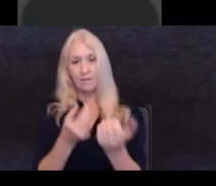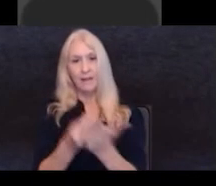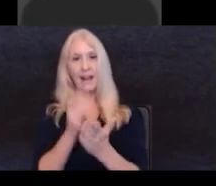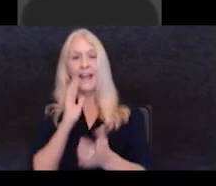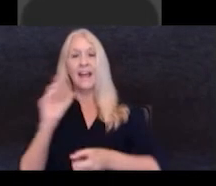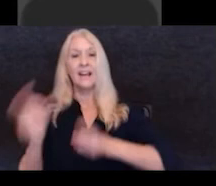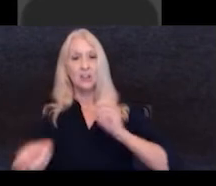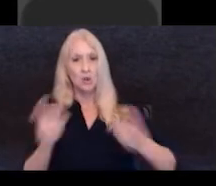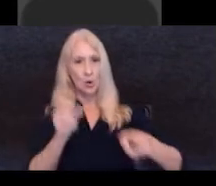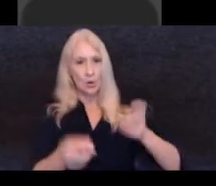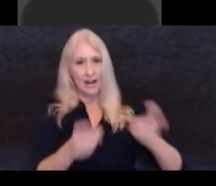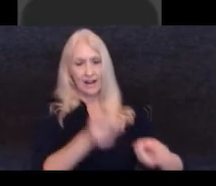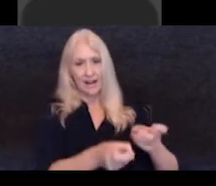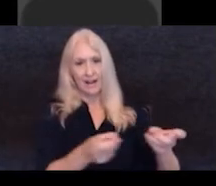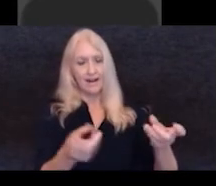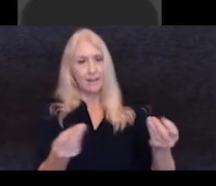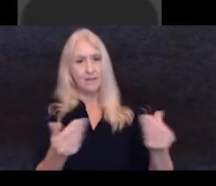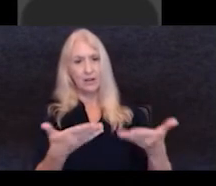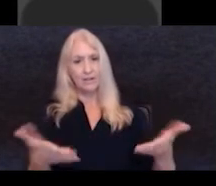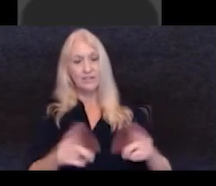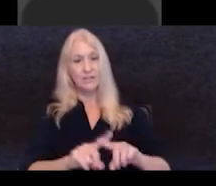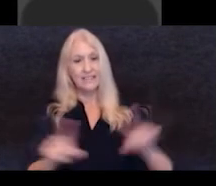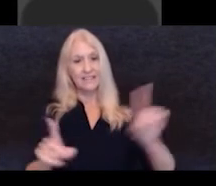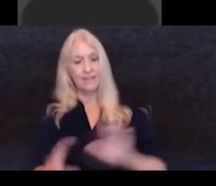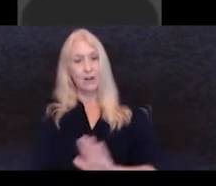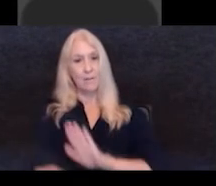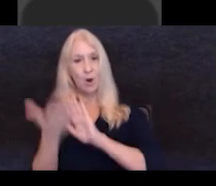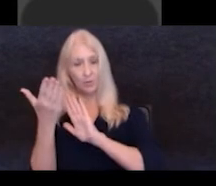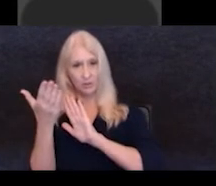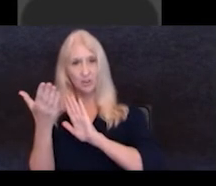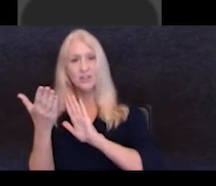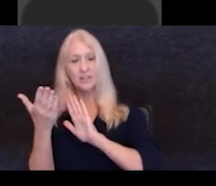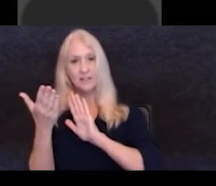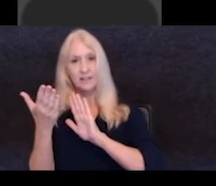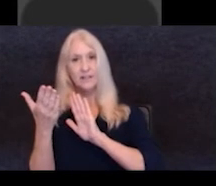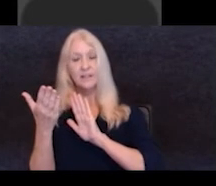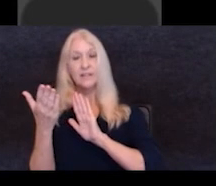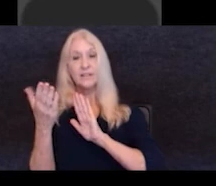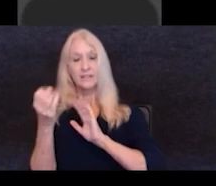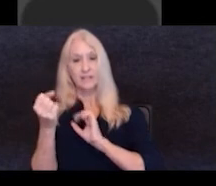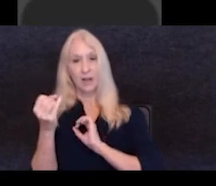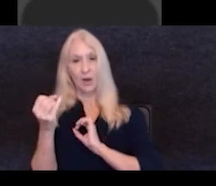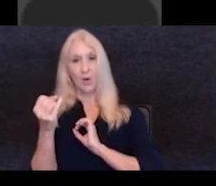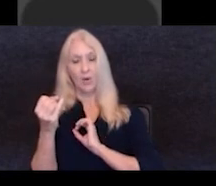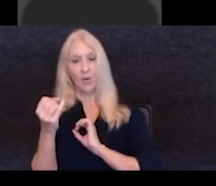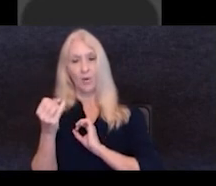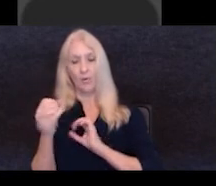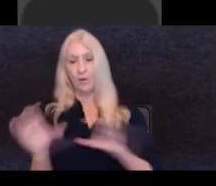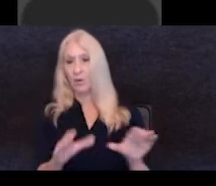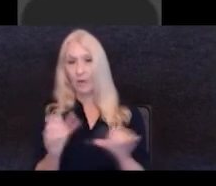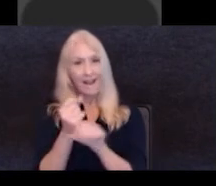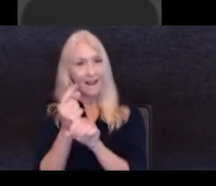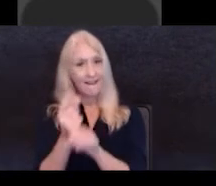has a different approach to the business model of architecture and design as well. Um, so we've done this every year and, and